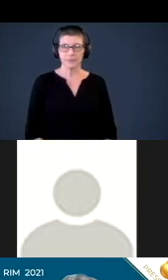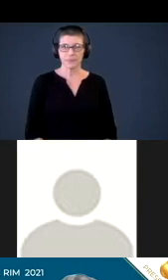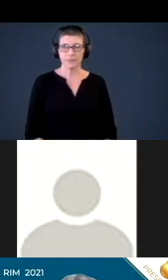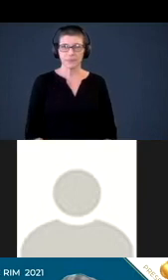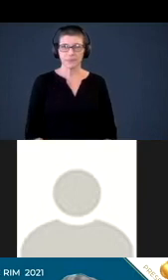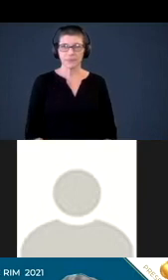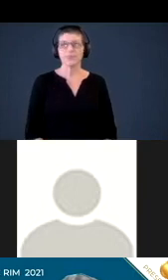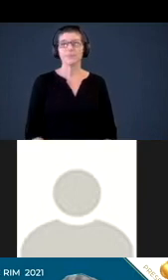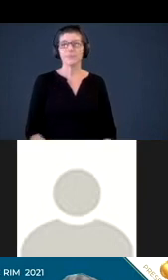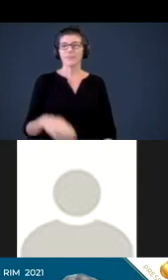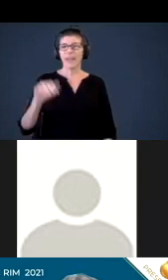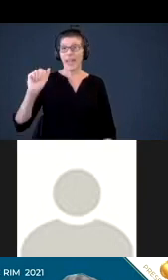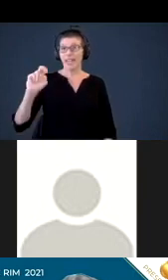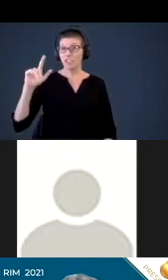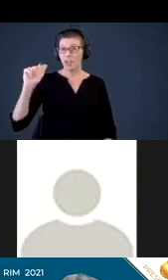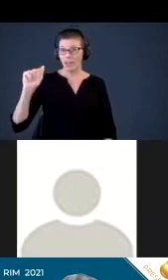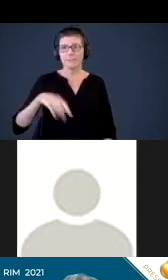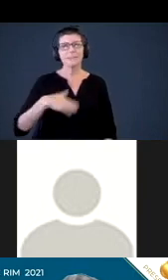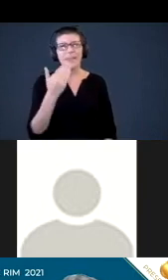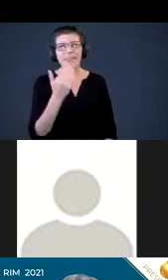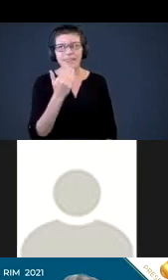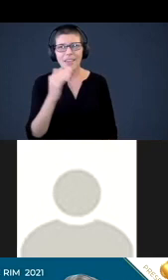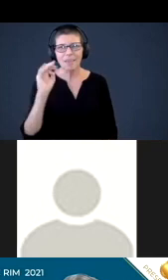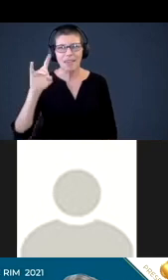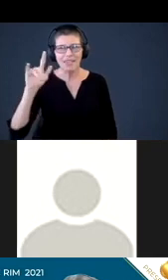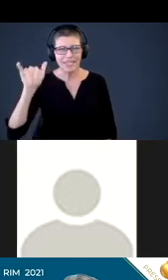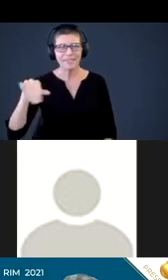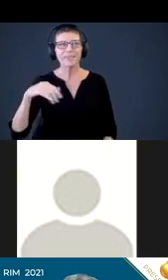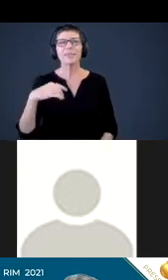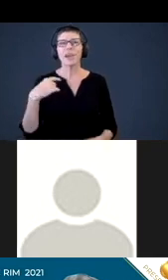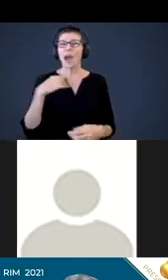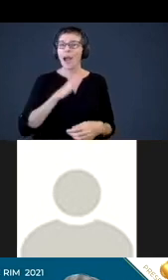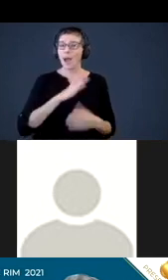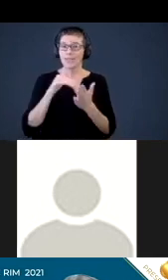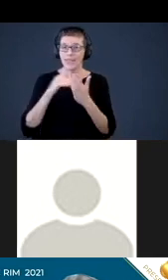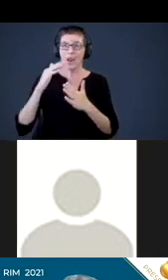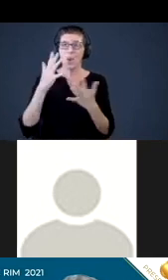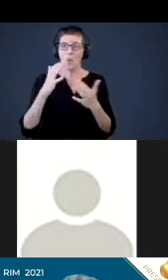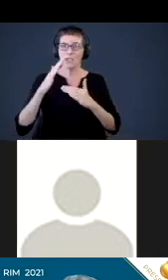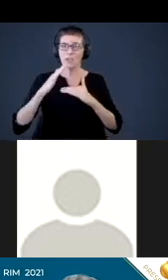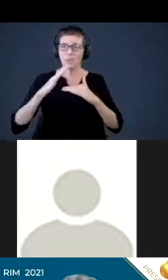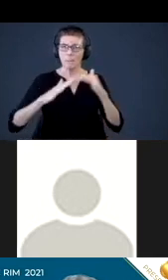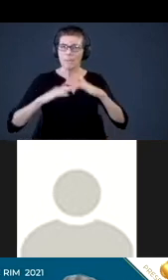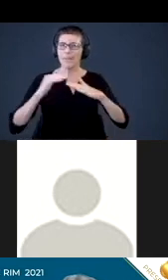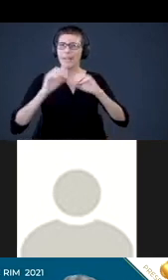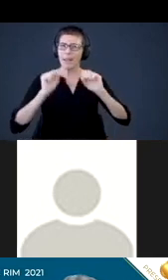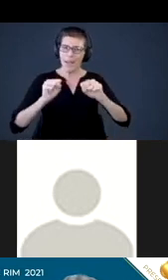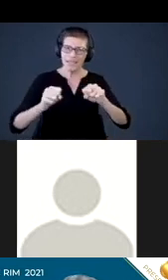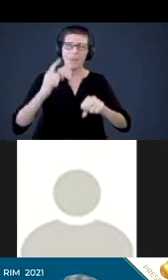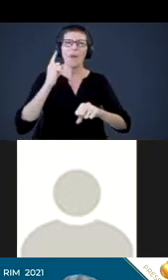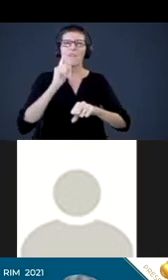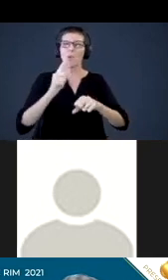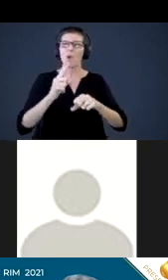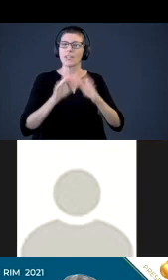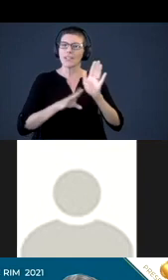Thank you, Melody. So our center focuses on building the capacity of key stakeholders to build effective homeschool partnerships.